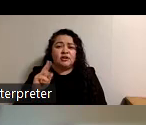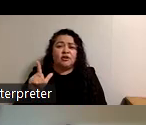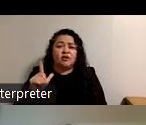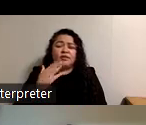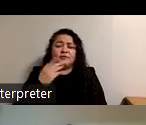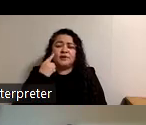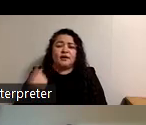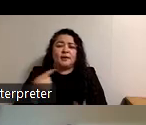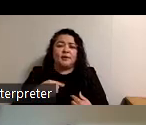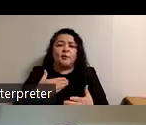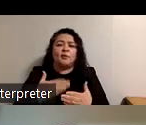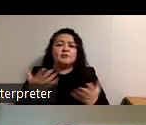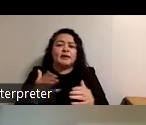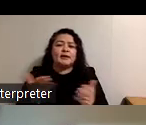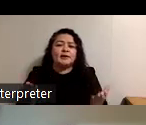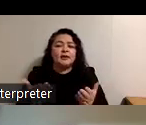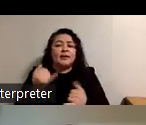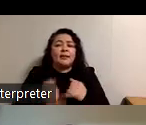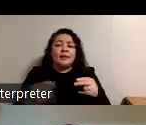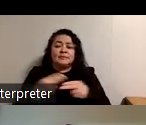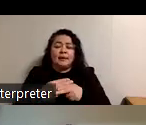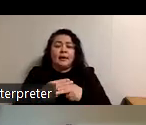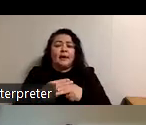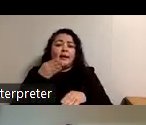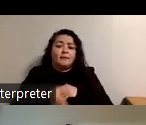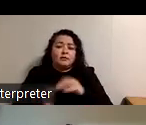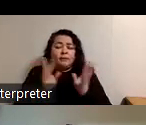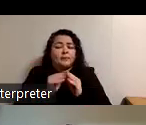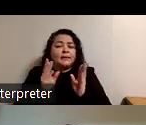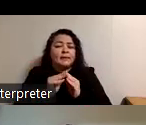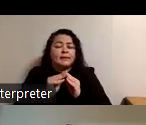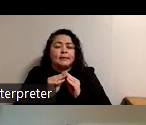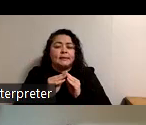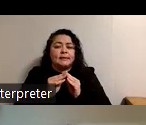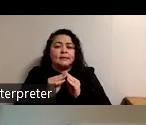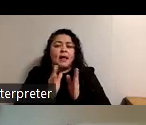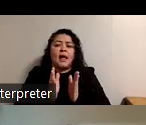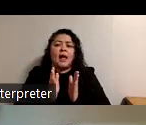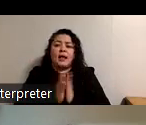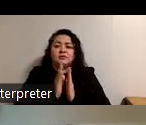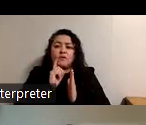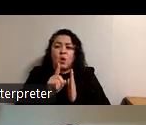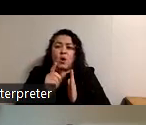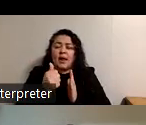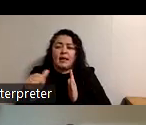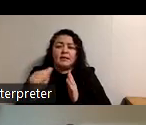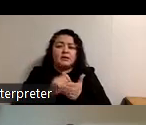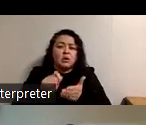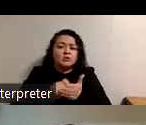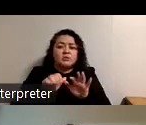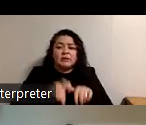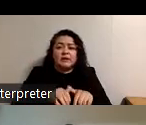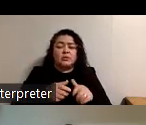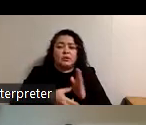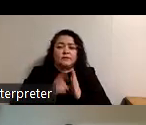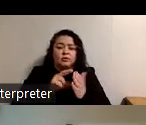um last slide after the meeting ask for any notes that were taken review any notes